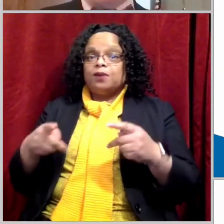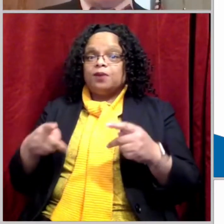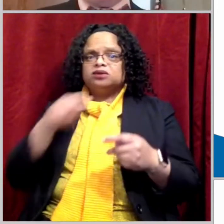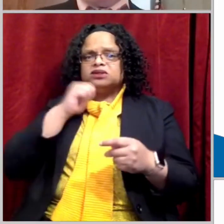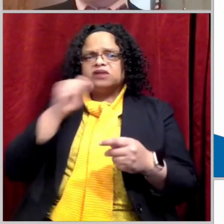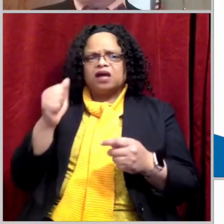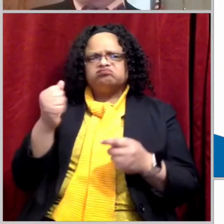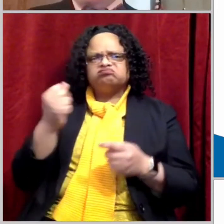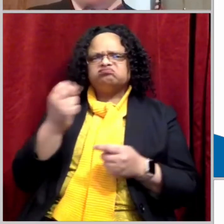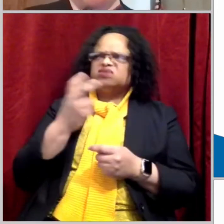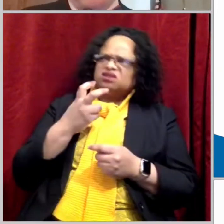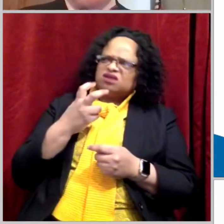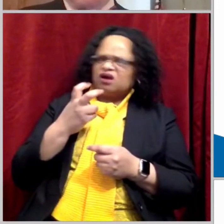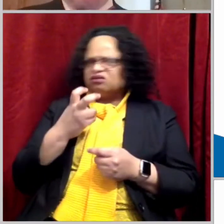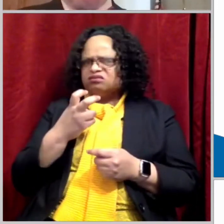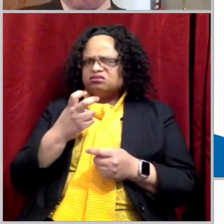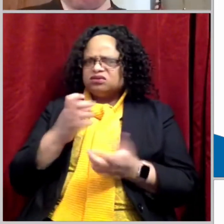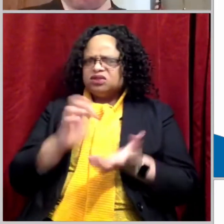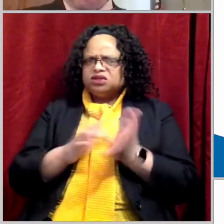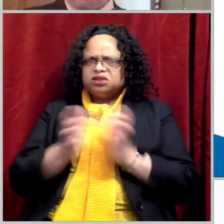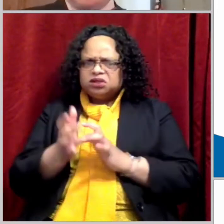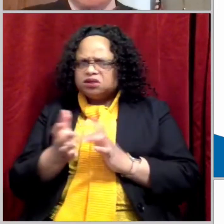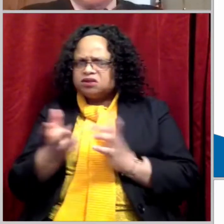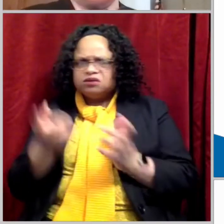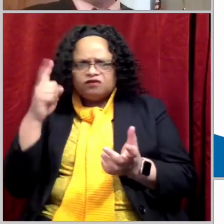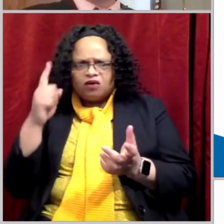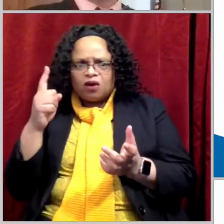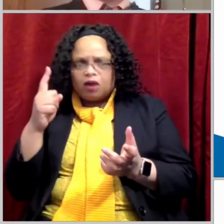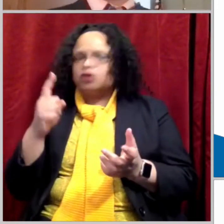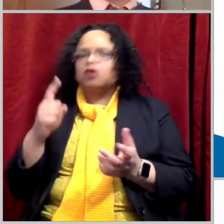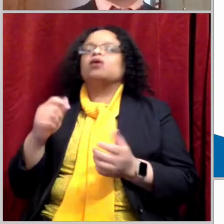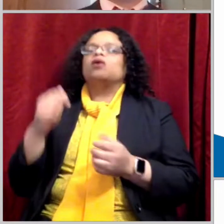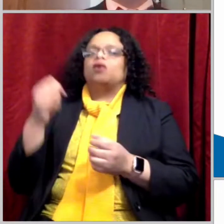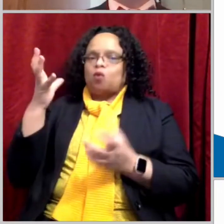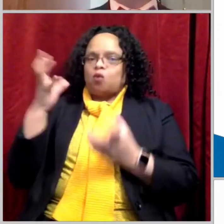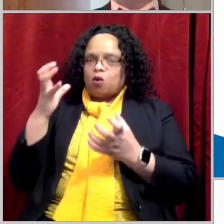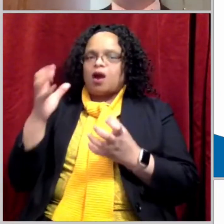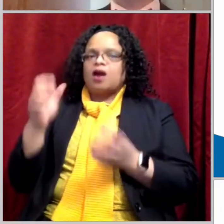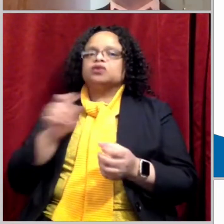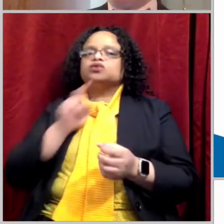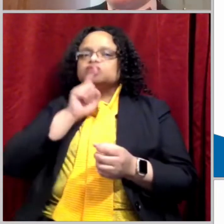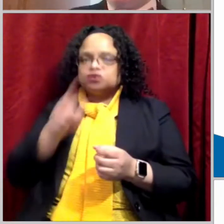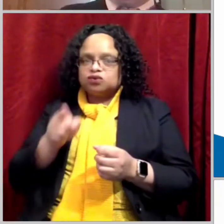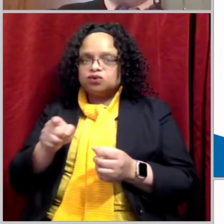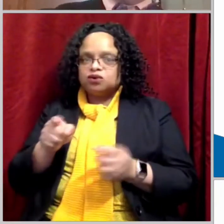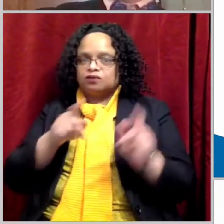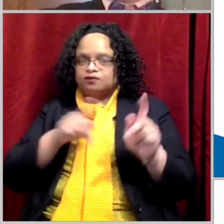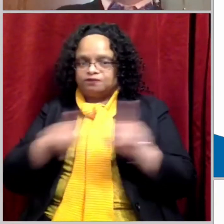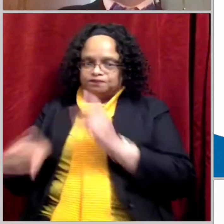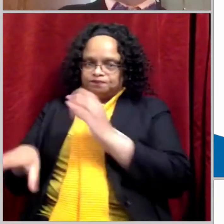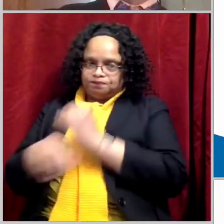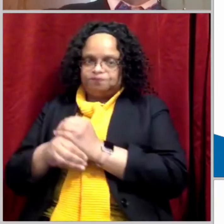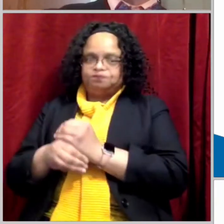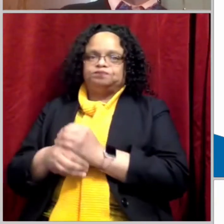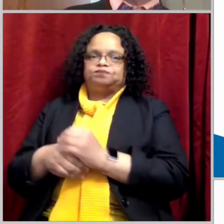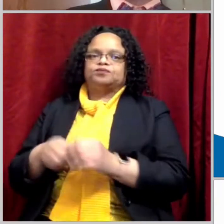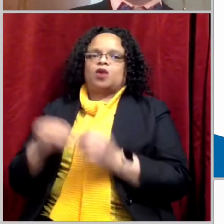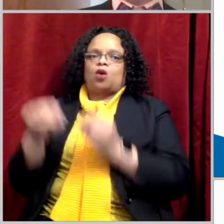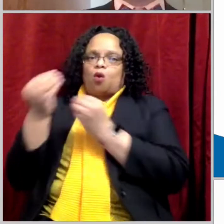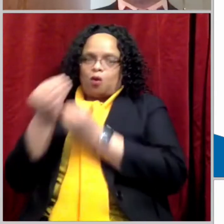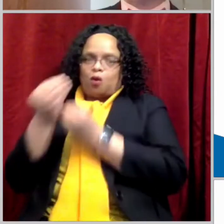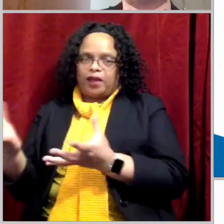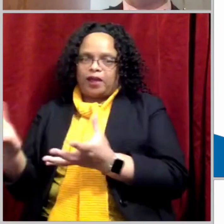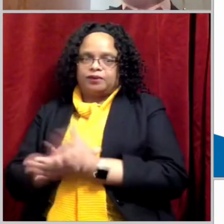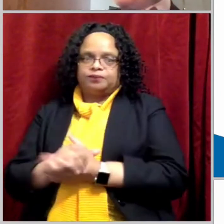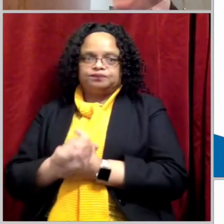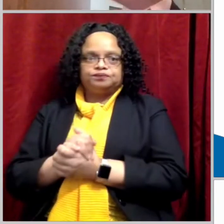plans of the Father. John's baptism was from heaven. In a debate that Jesus had